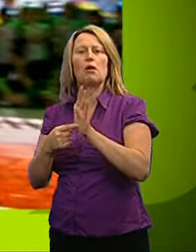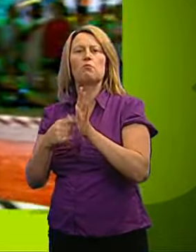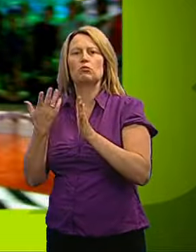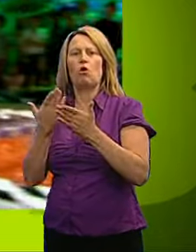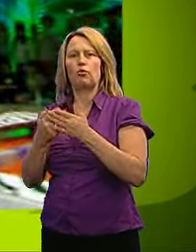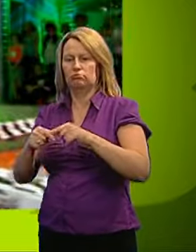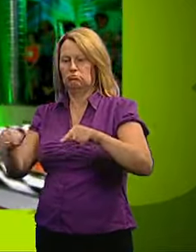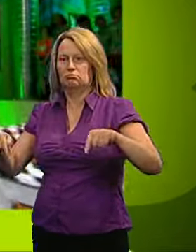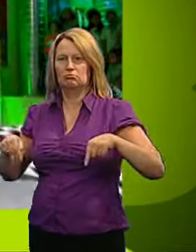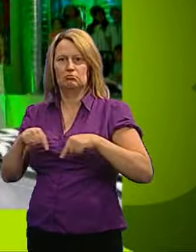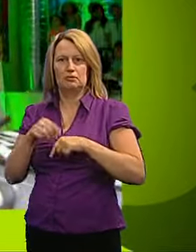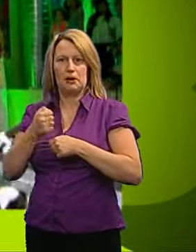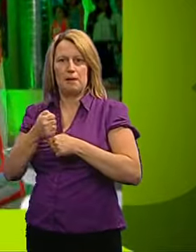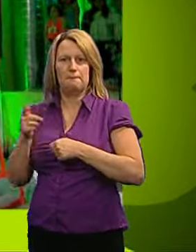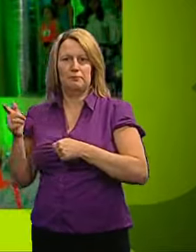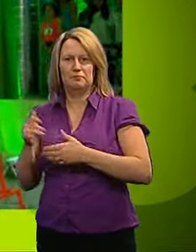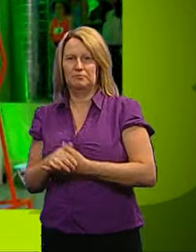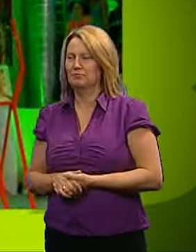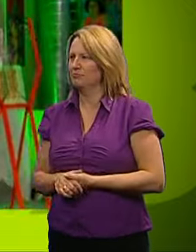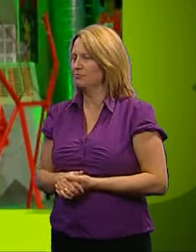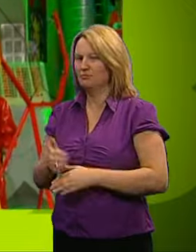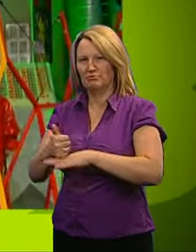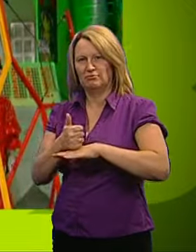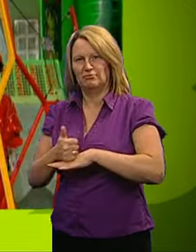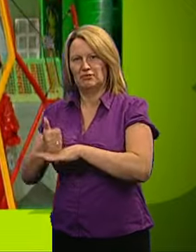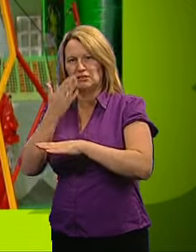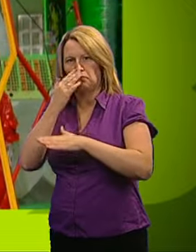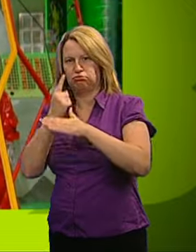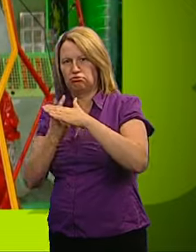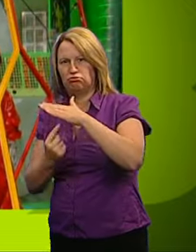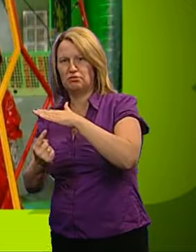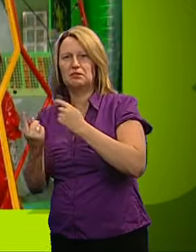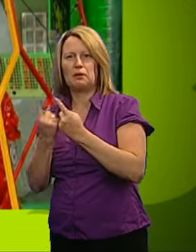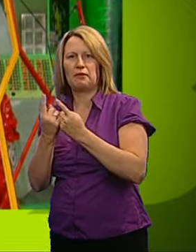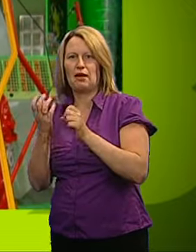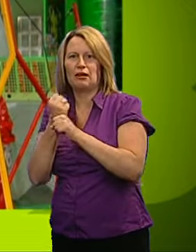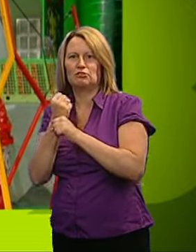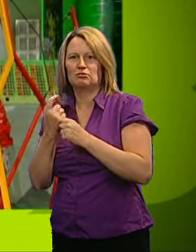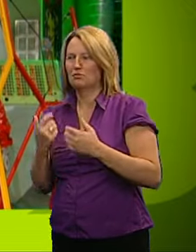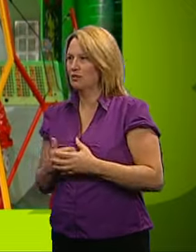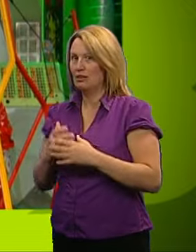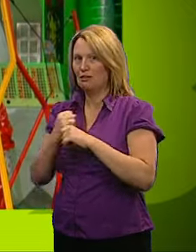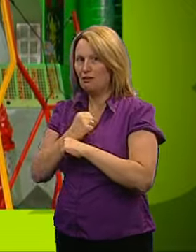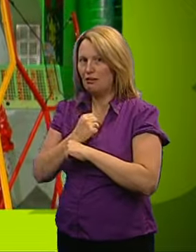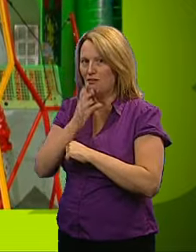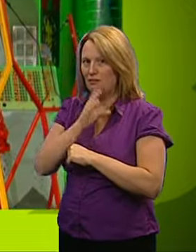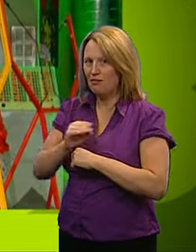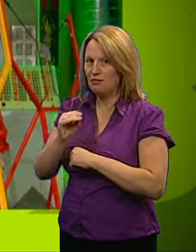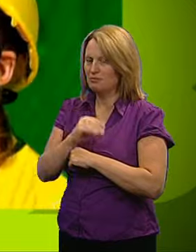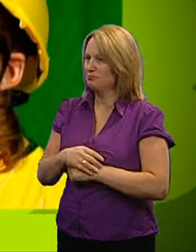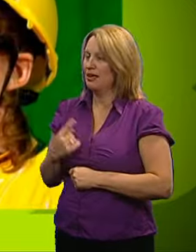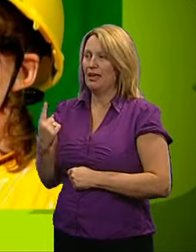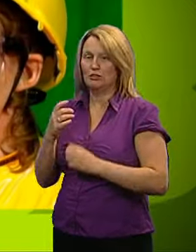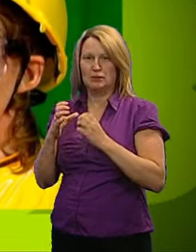by what's written on the prize pods, include a volcano game, a fashion styling set and a marine copter. But there's a catch. Well, technically,